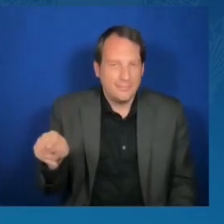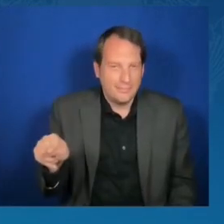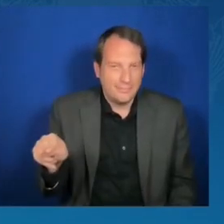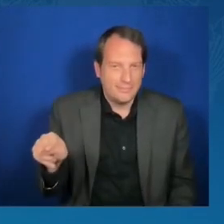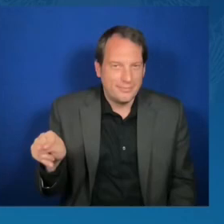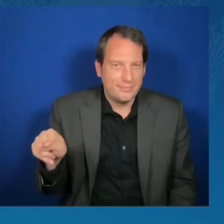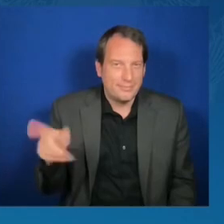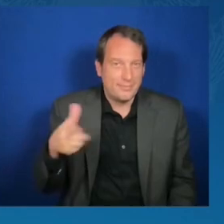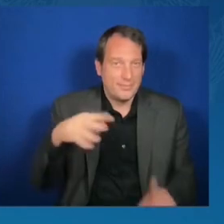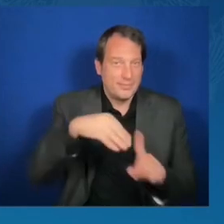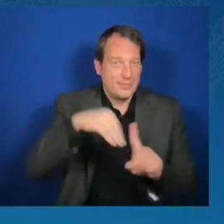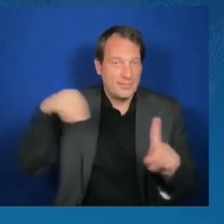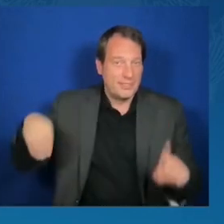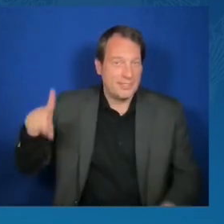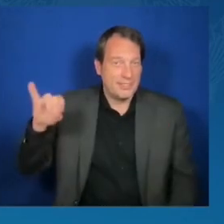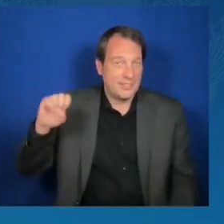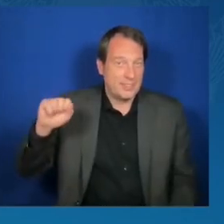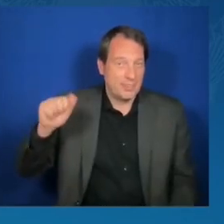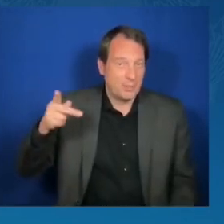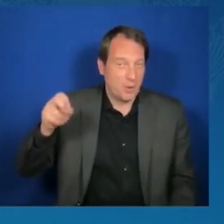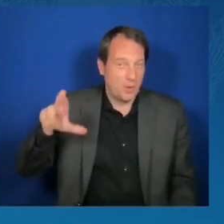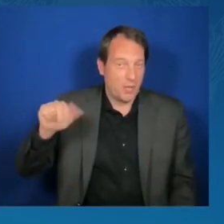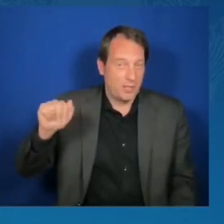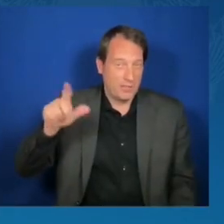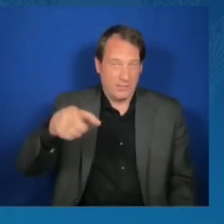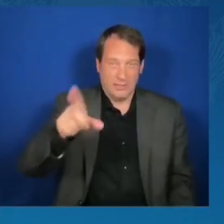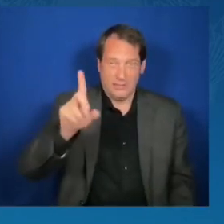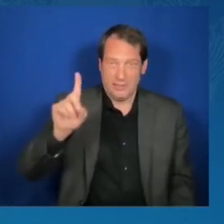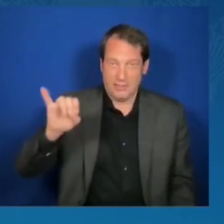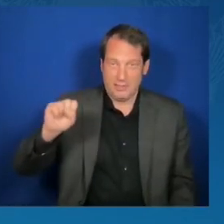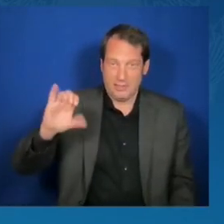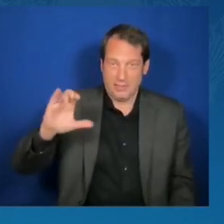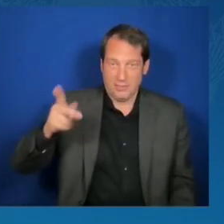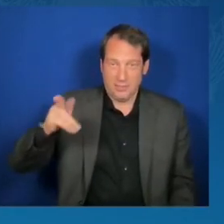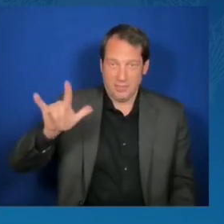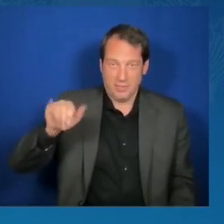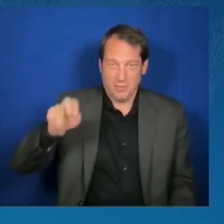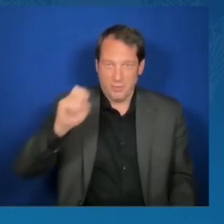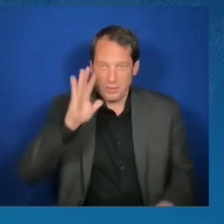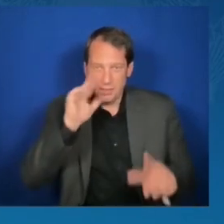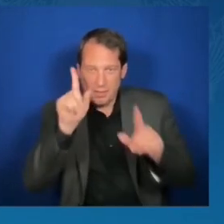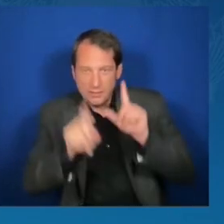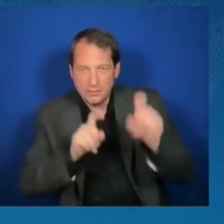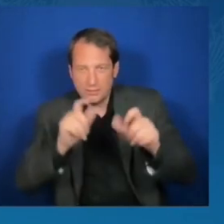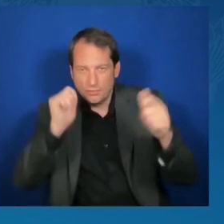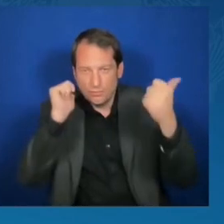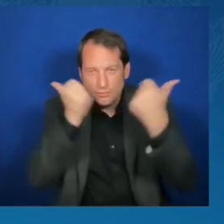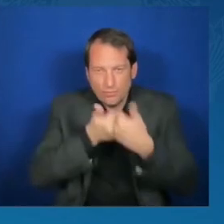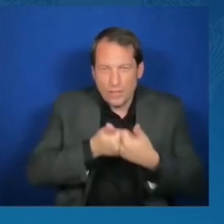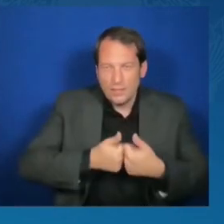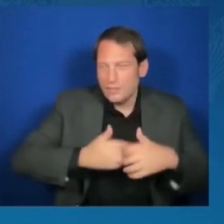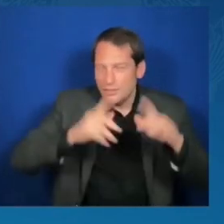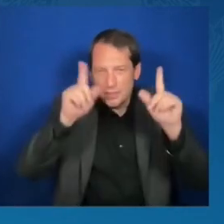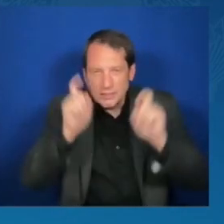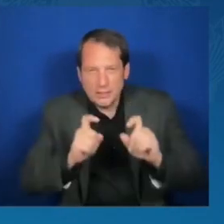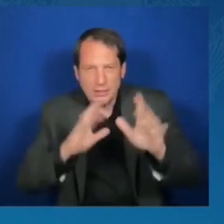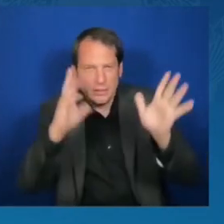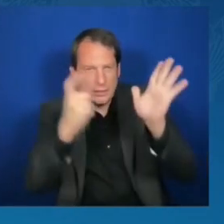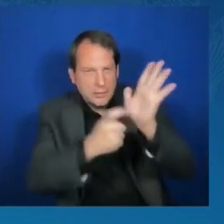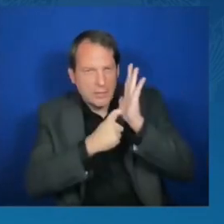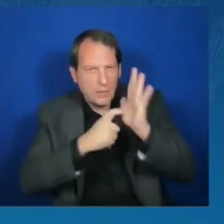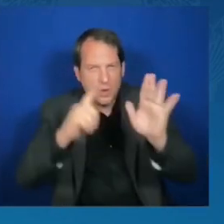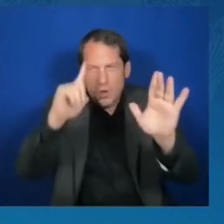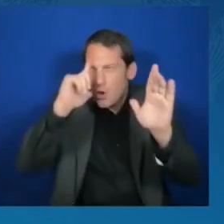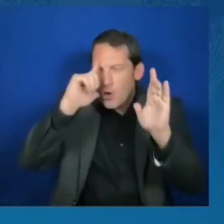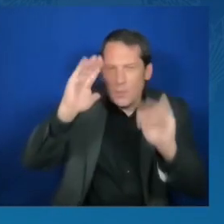will test and demand, will hope and believe, and will take forward from this place from today a vision that says